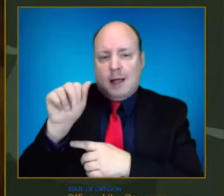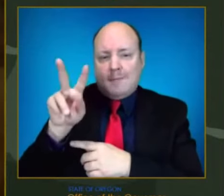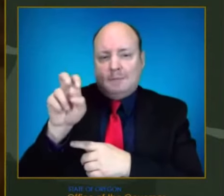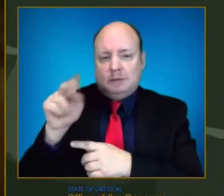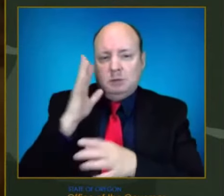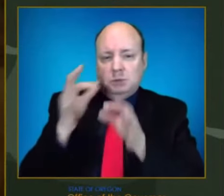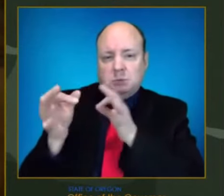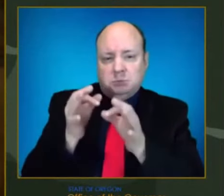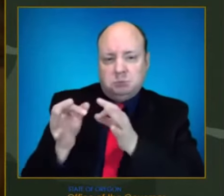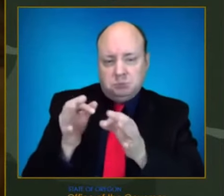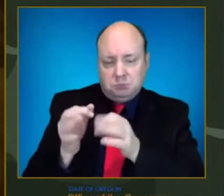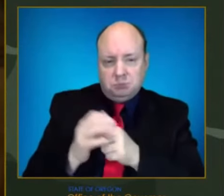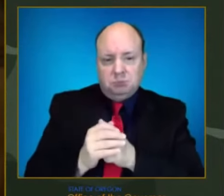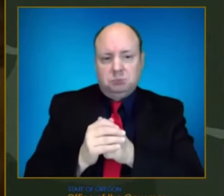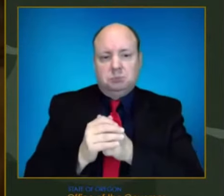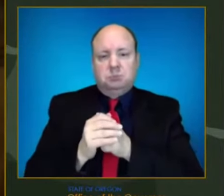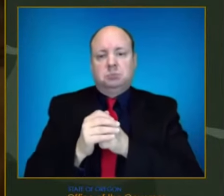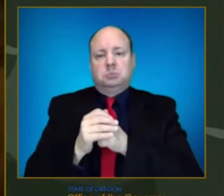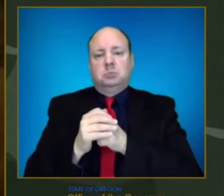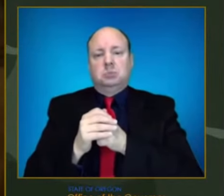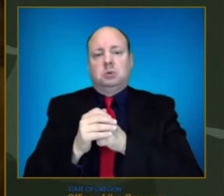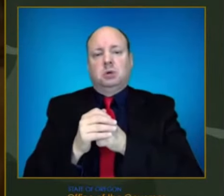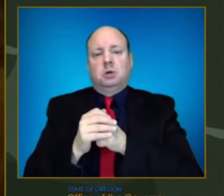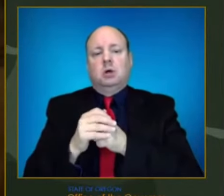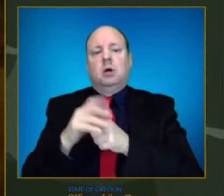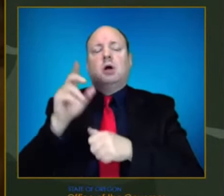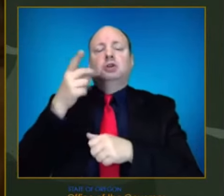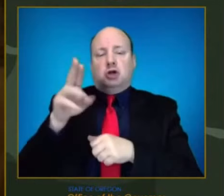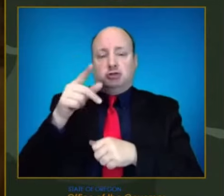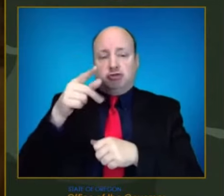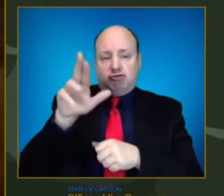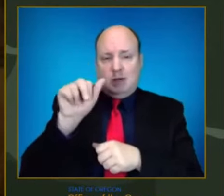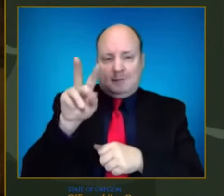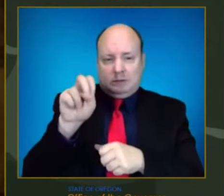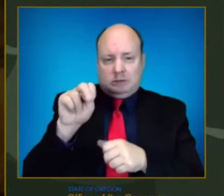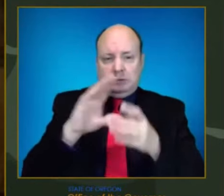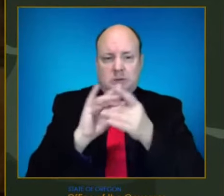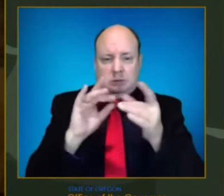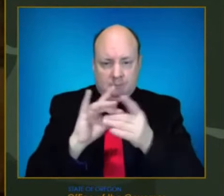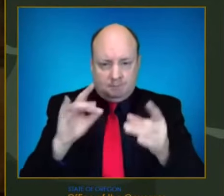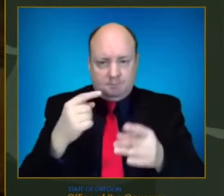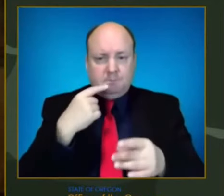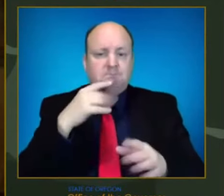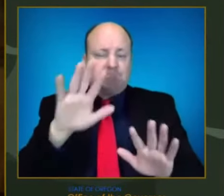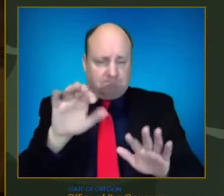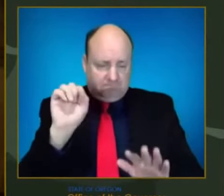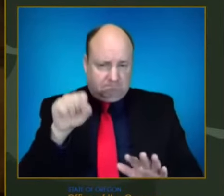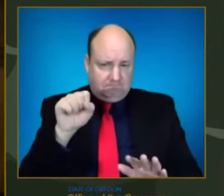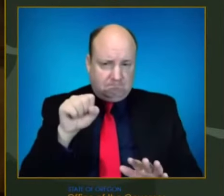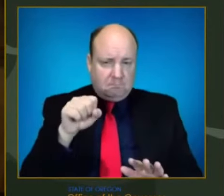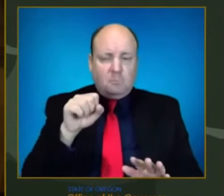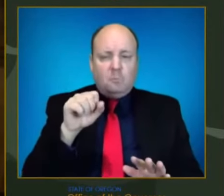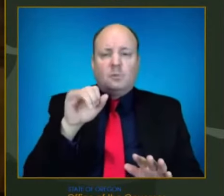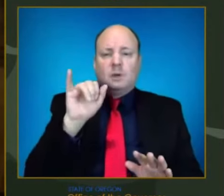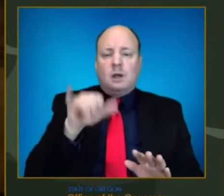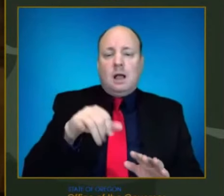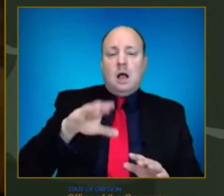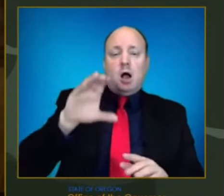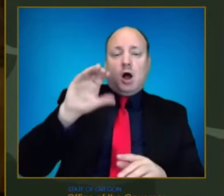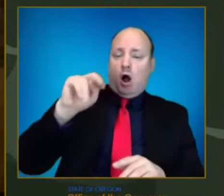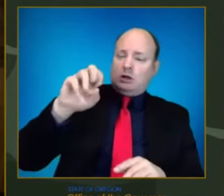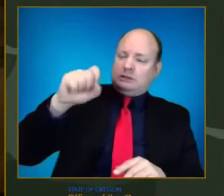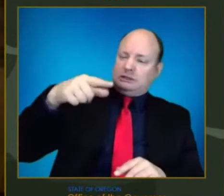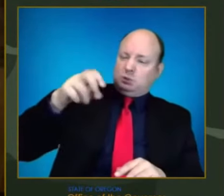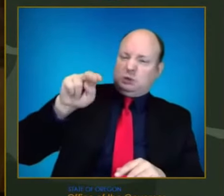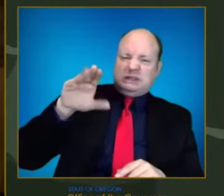Yeah. You know, the answer to your question is, indeed, those are going to have bigger impacts. You know, I think that